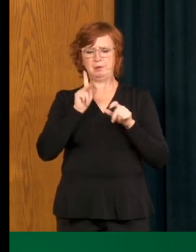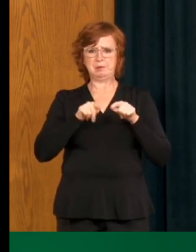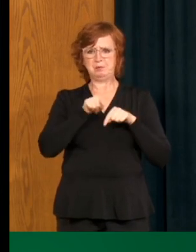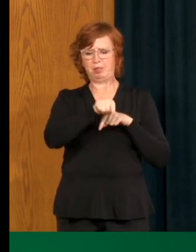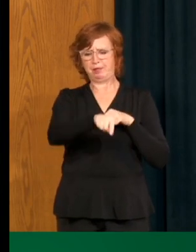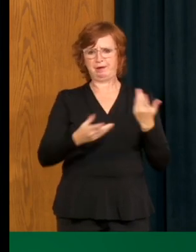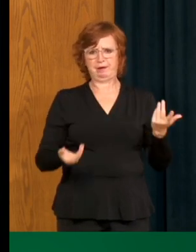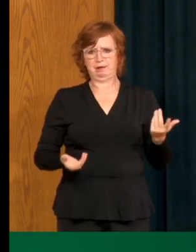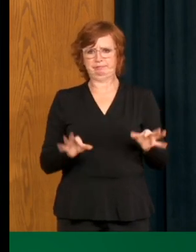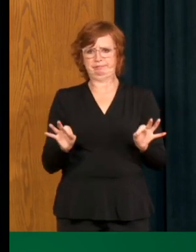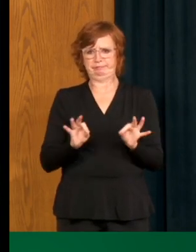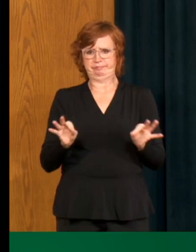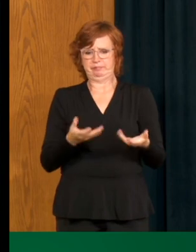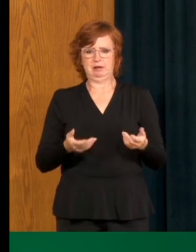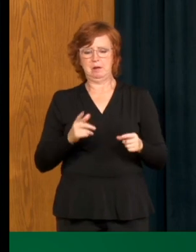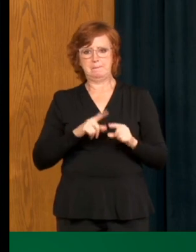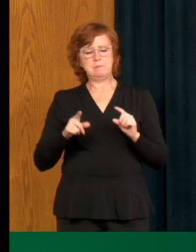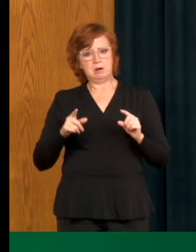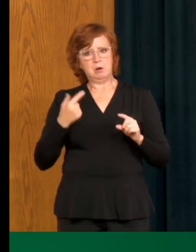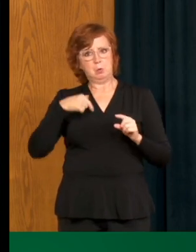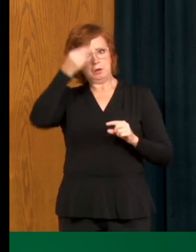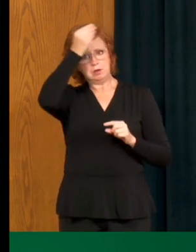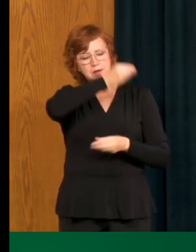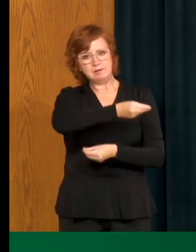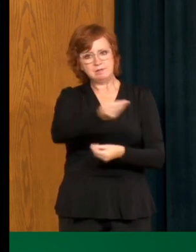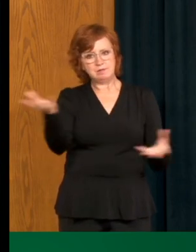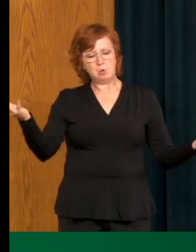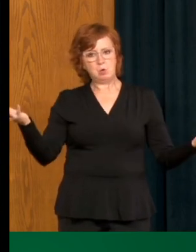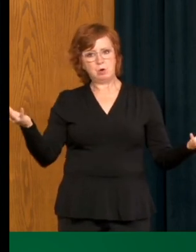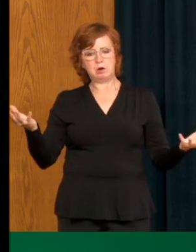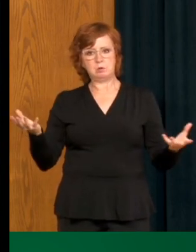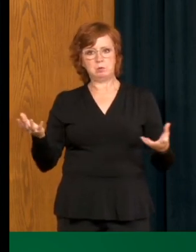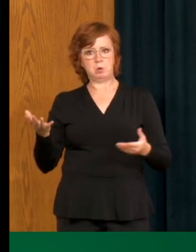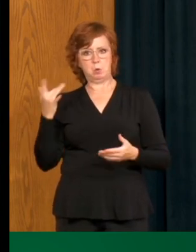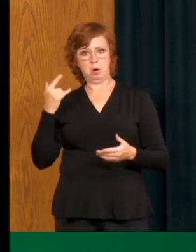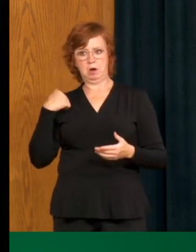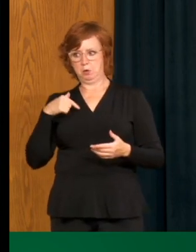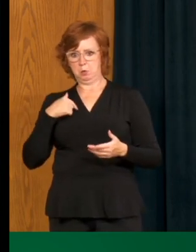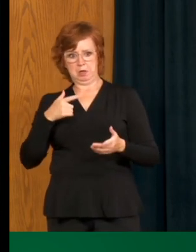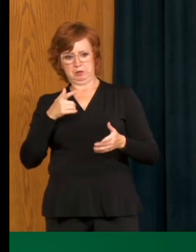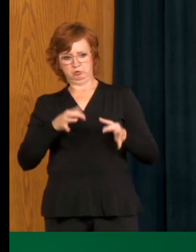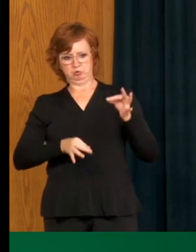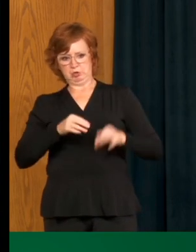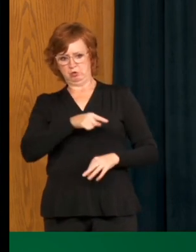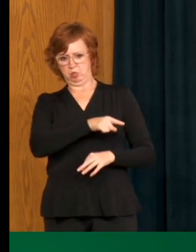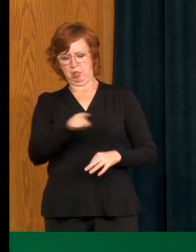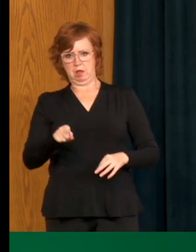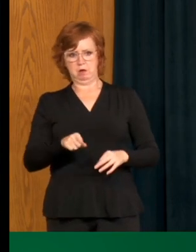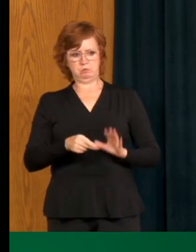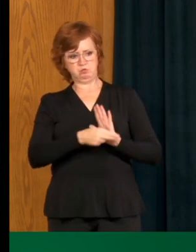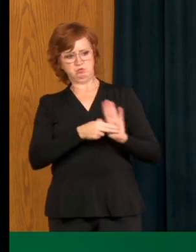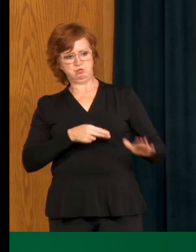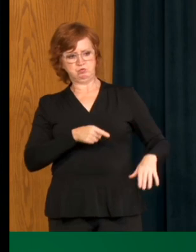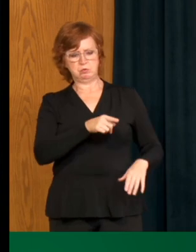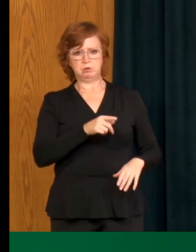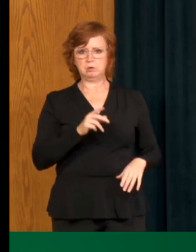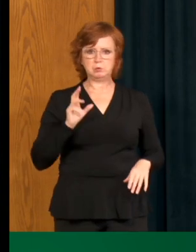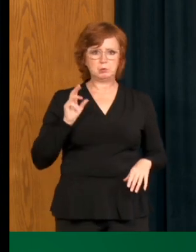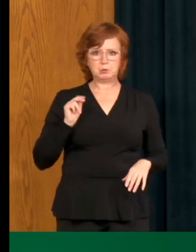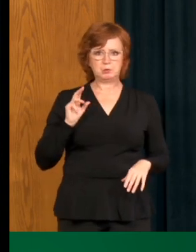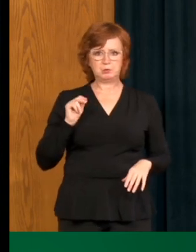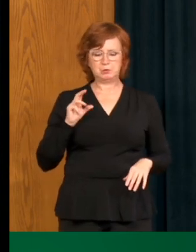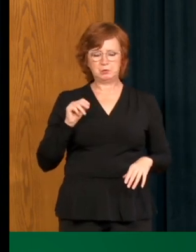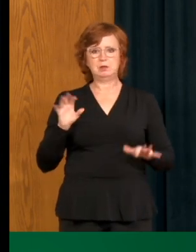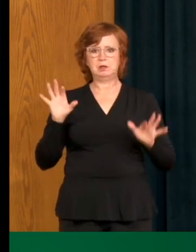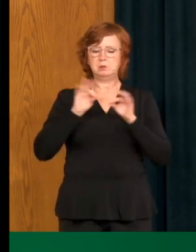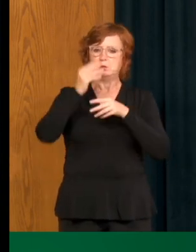to be, when an outbreak is occurring. So what we are doing here today is not about stigmatizing anyone in our society, it's about ensuring everyone is aware